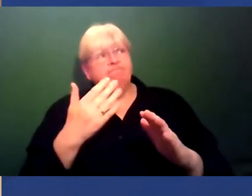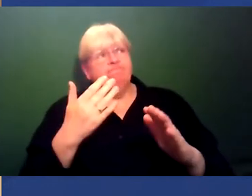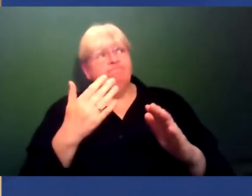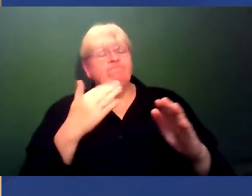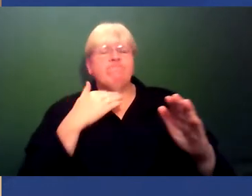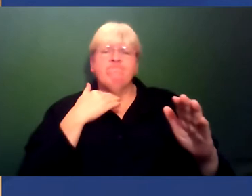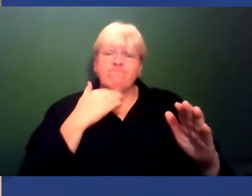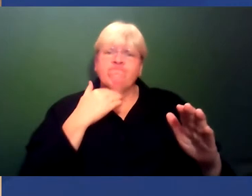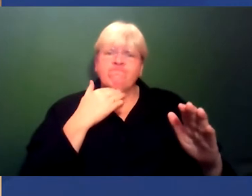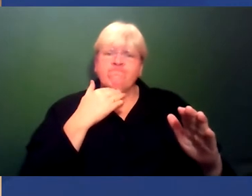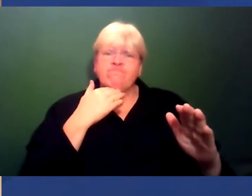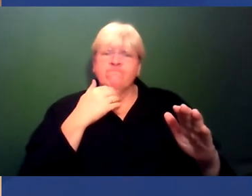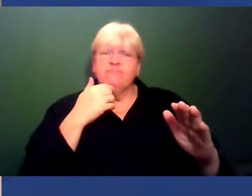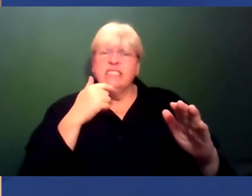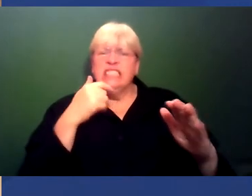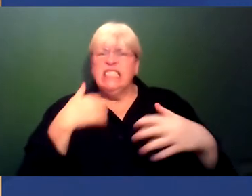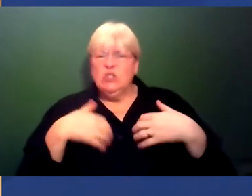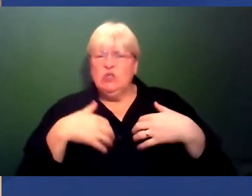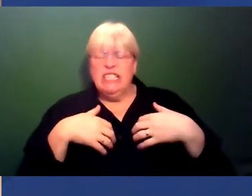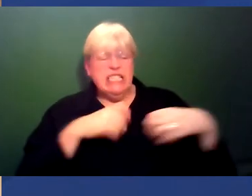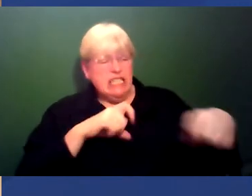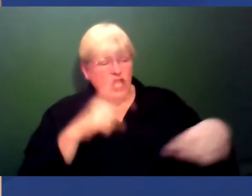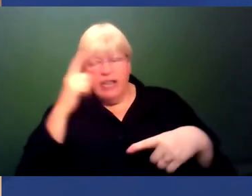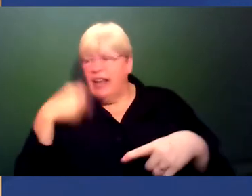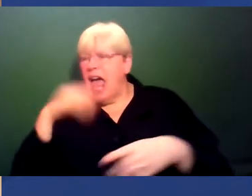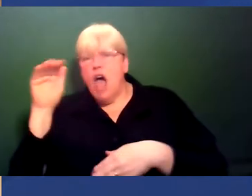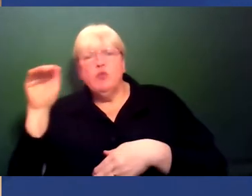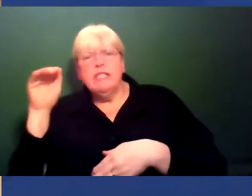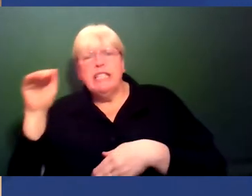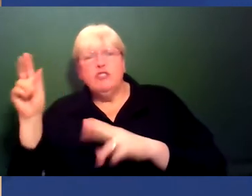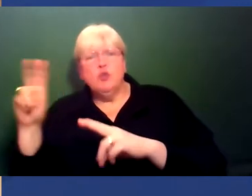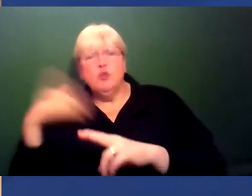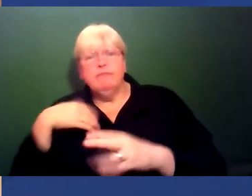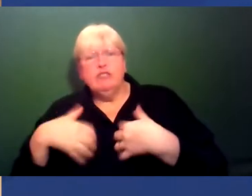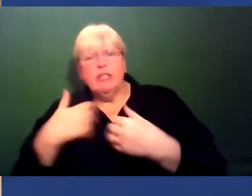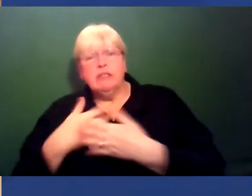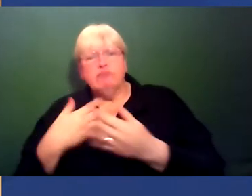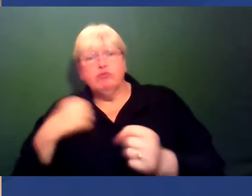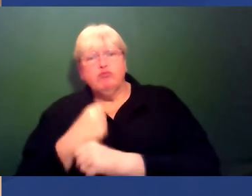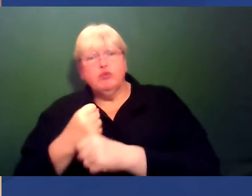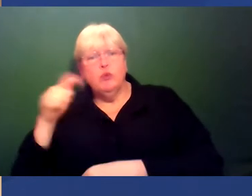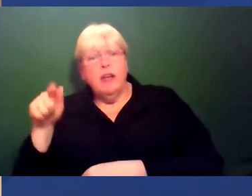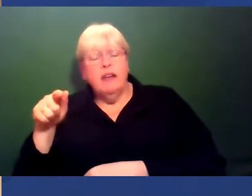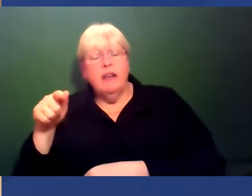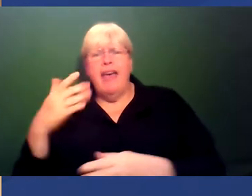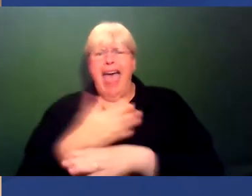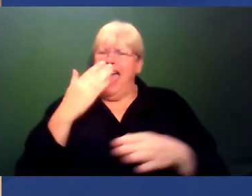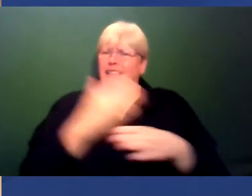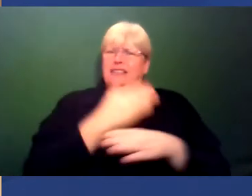depth of interest that I could still fulfill my interests outside of school, shall we say. So, I was very, very active.